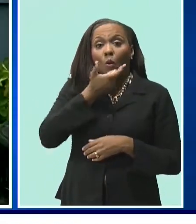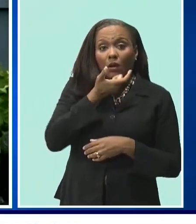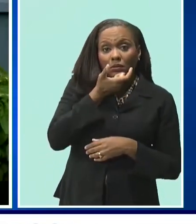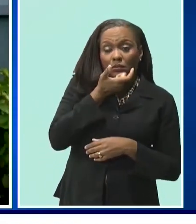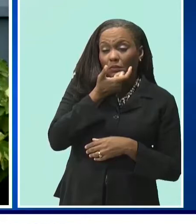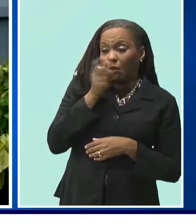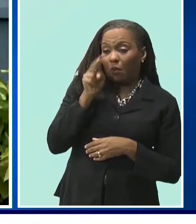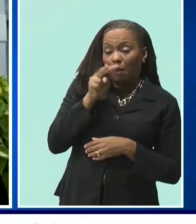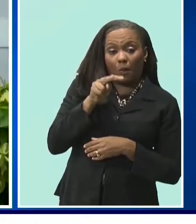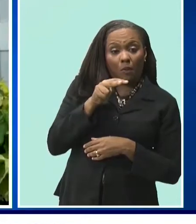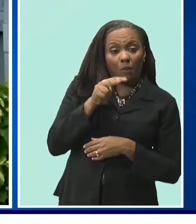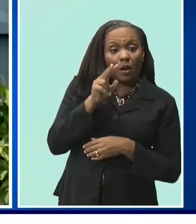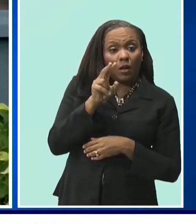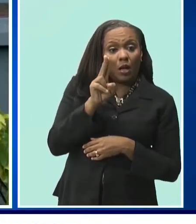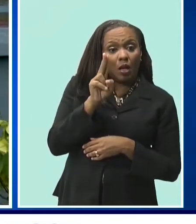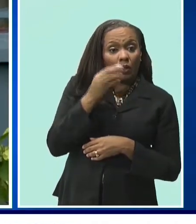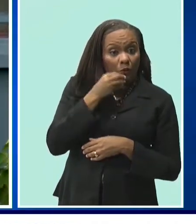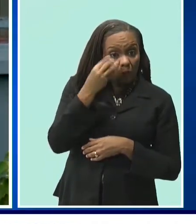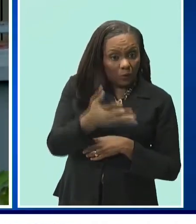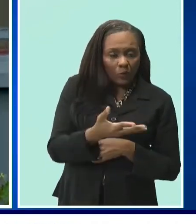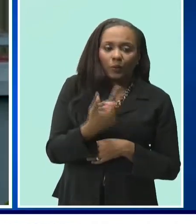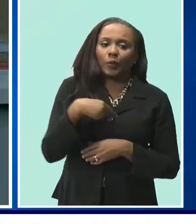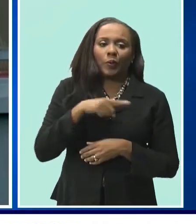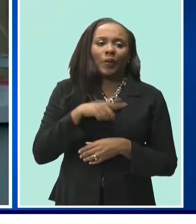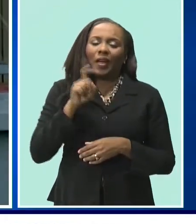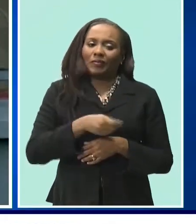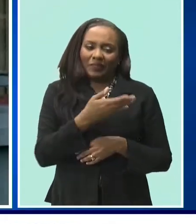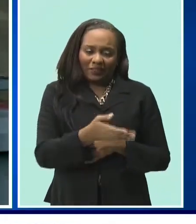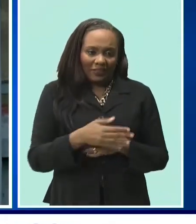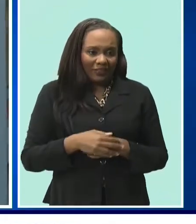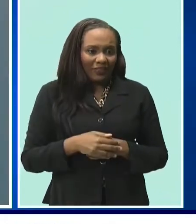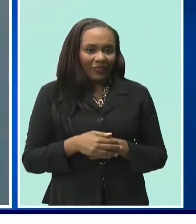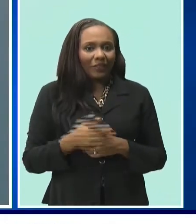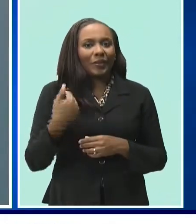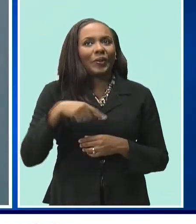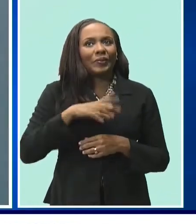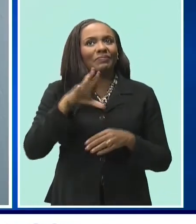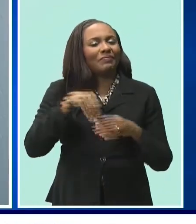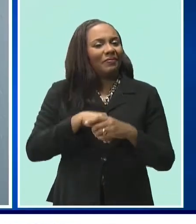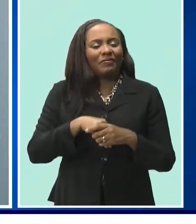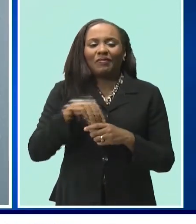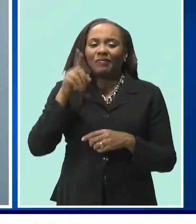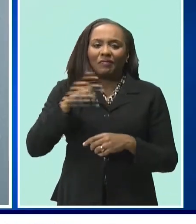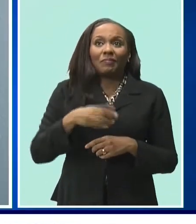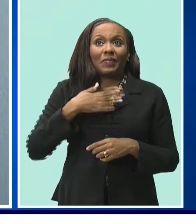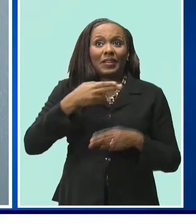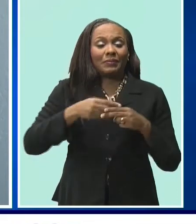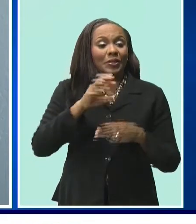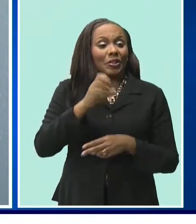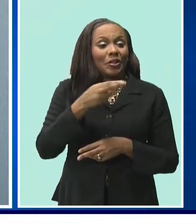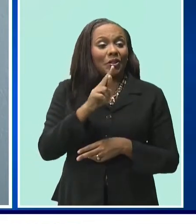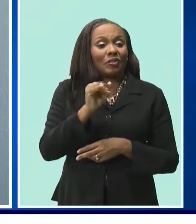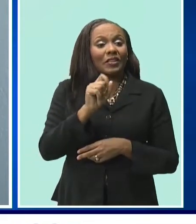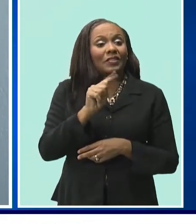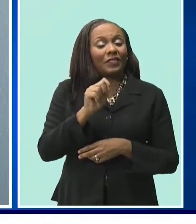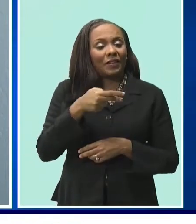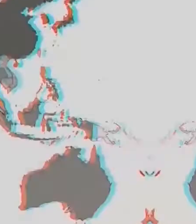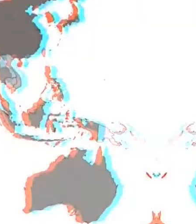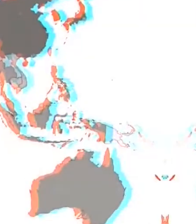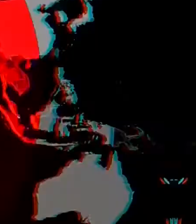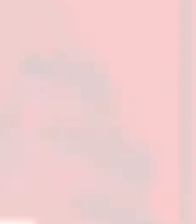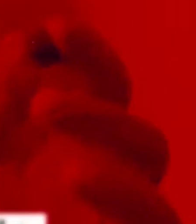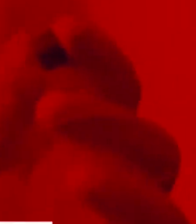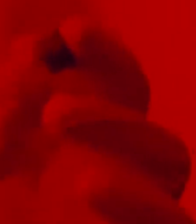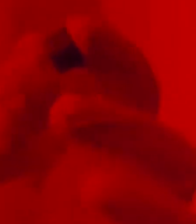everything, we in the media have to bring that news to you. So, yes, we are part of the front line. I'm Christopher Wood, and I'm definitely on the front line.